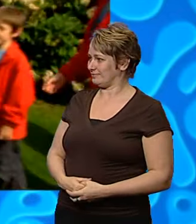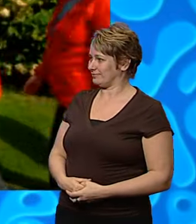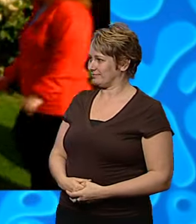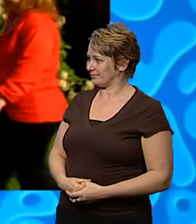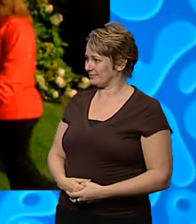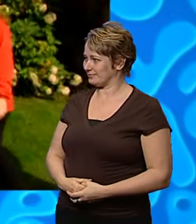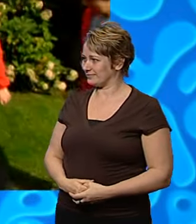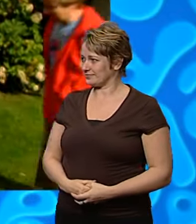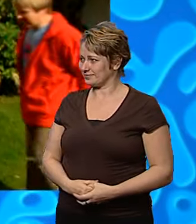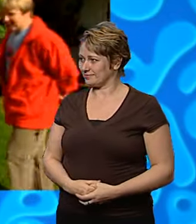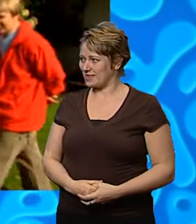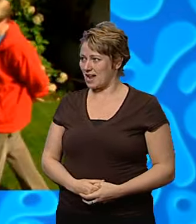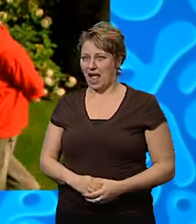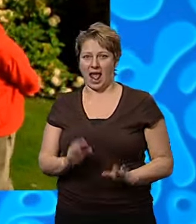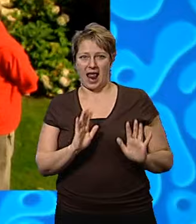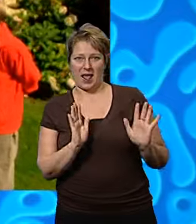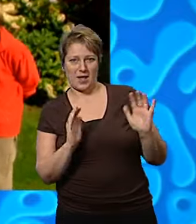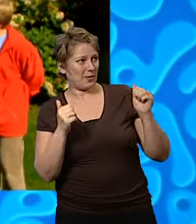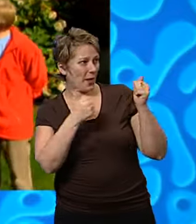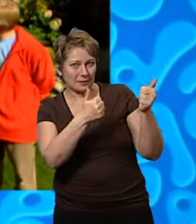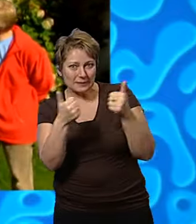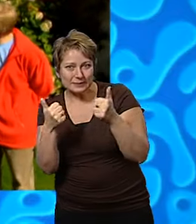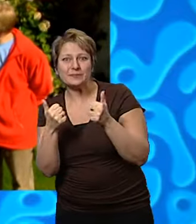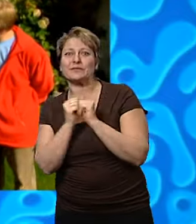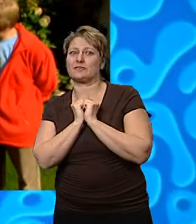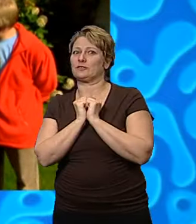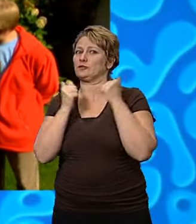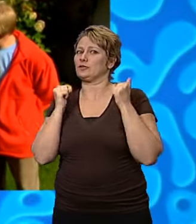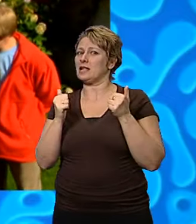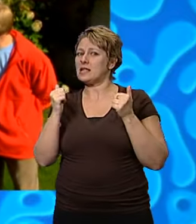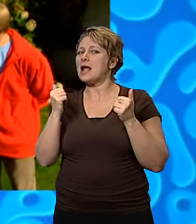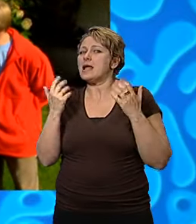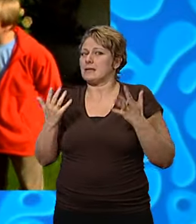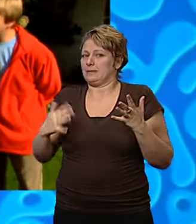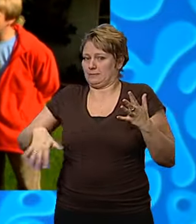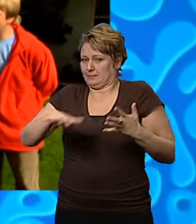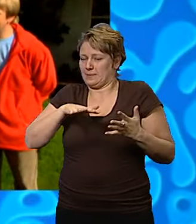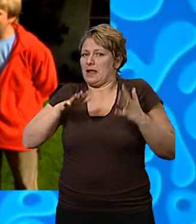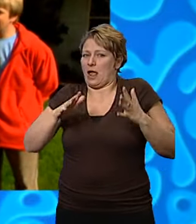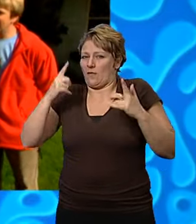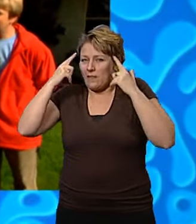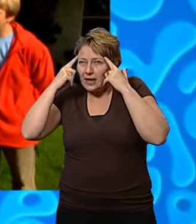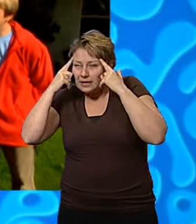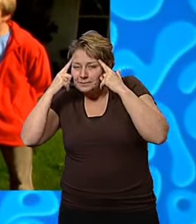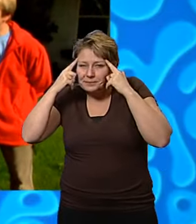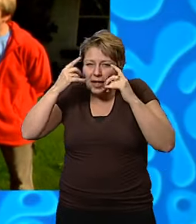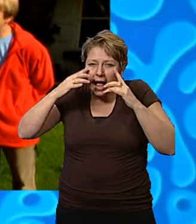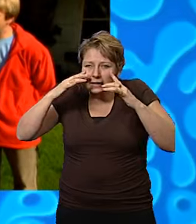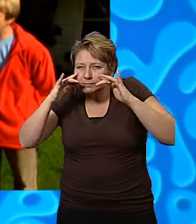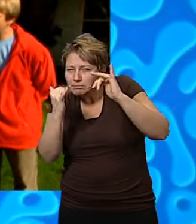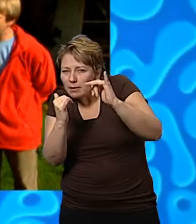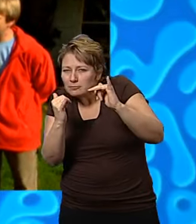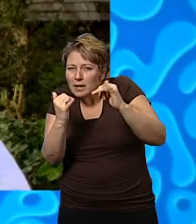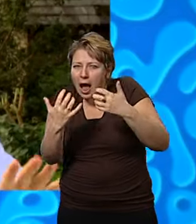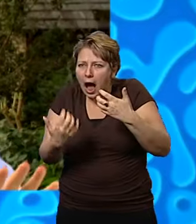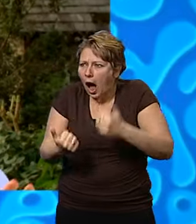Hello there. Hi. How are you doing? What? Right. Now we're all organised, I think we should start experimenting so we can find out the answer to